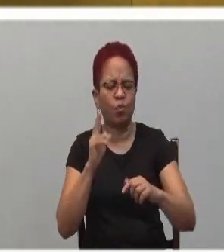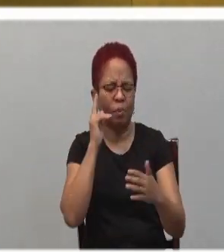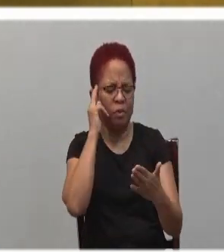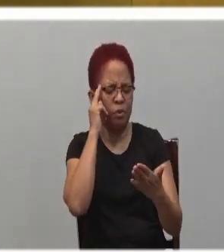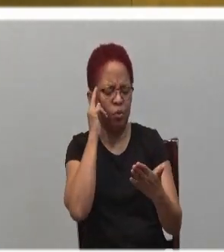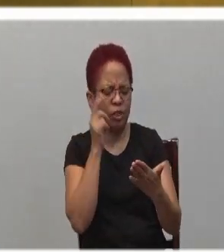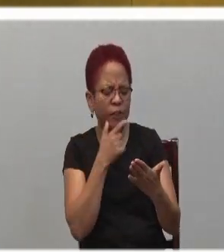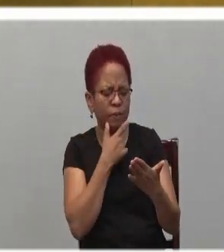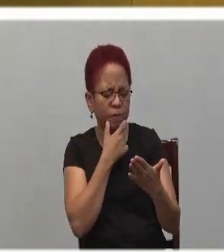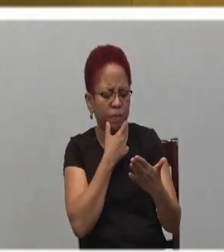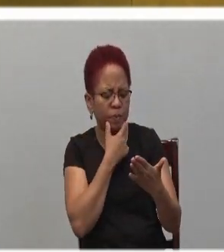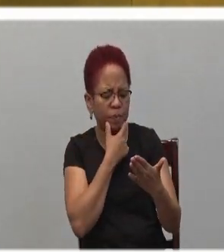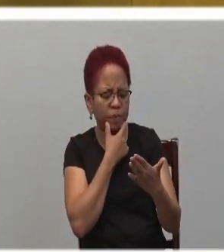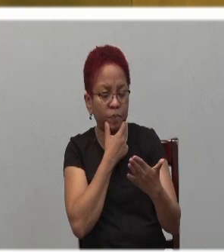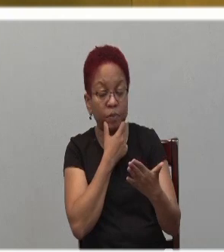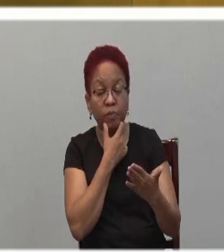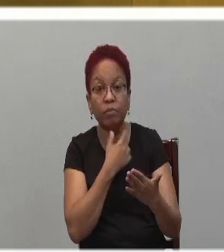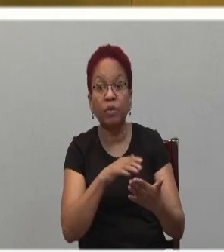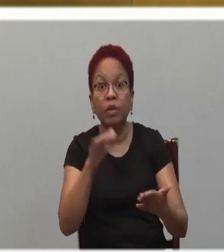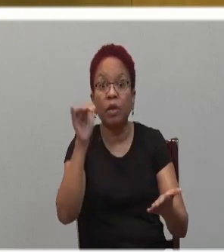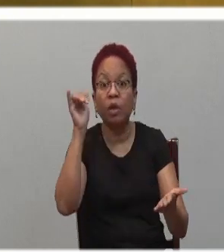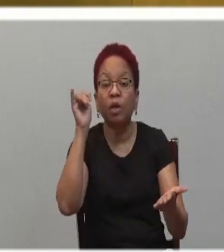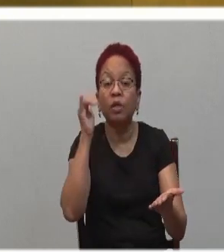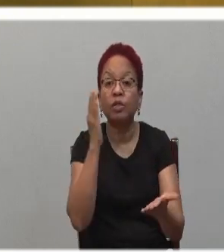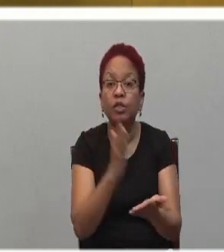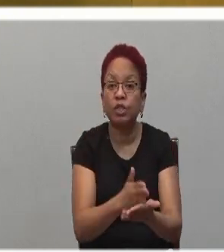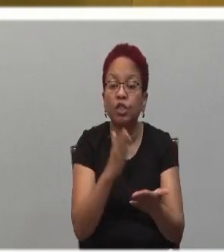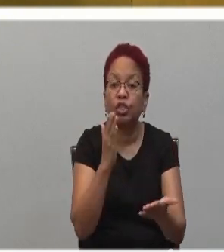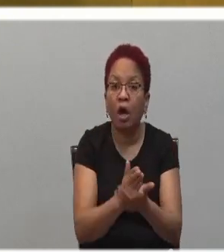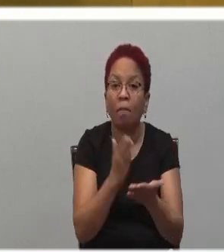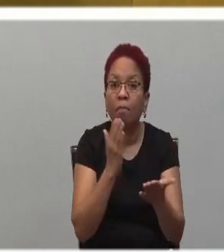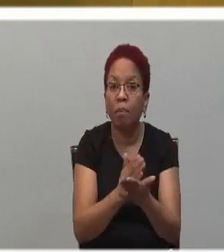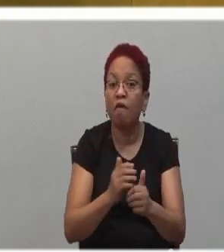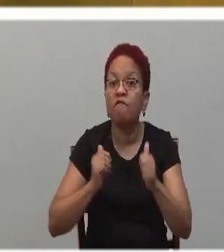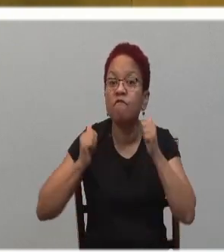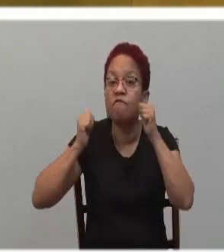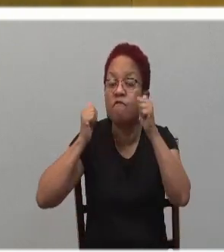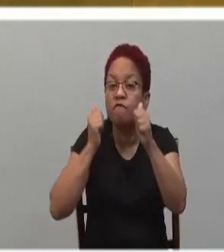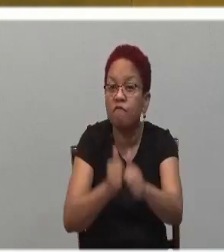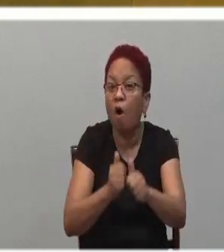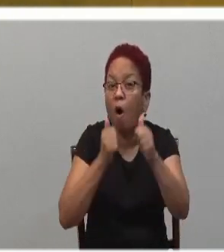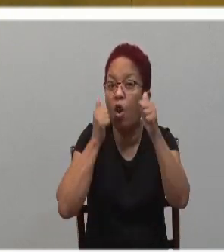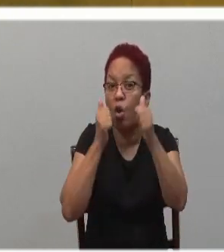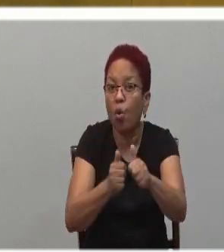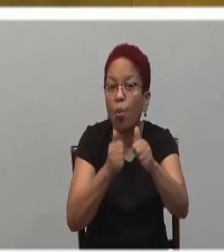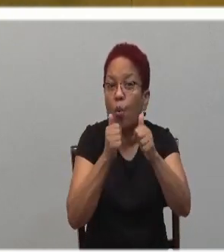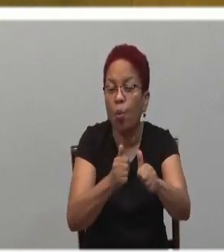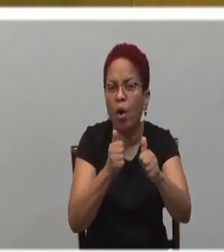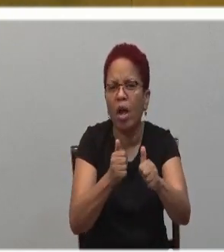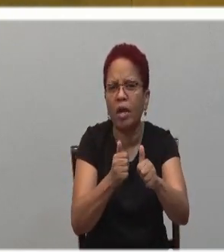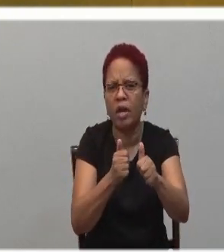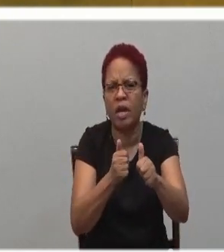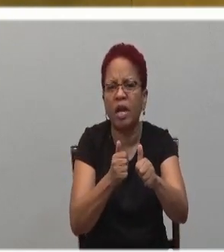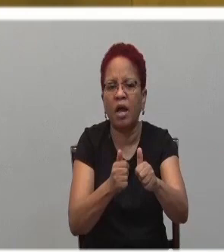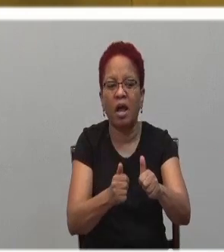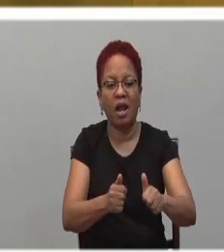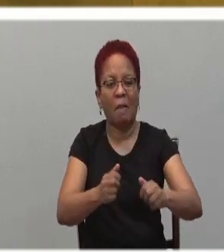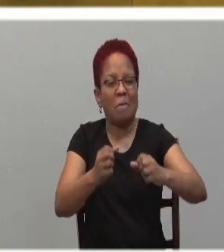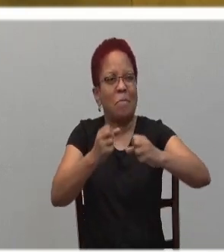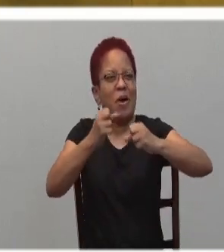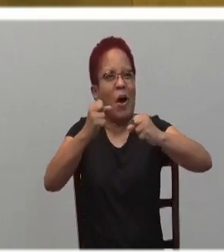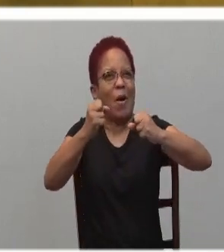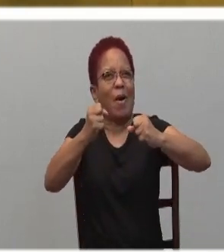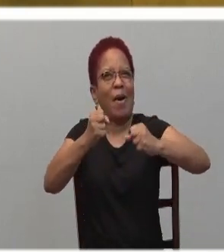chasing after vapor-like value systems of the powerful. Instead,